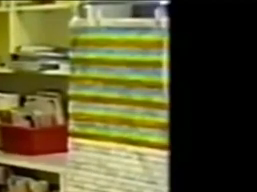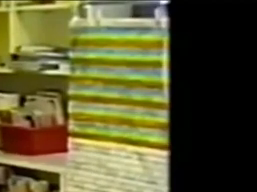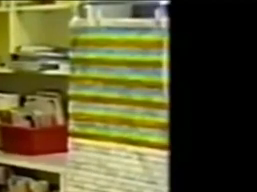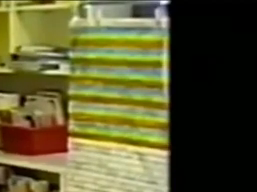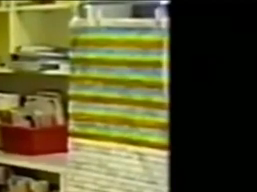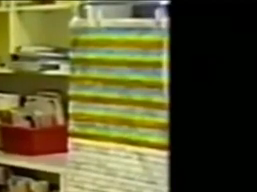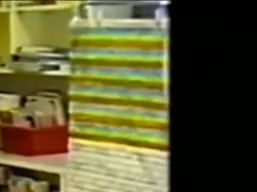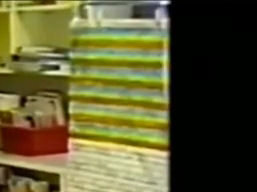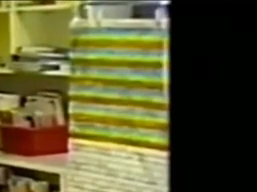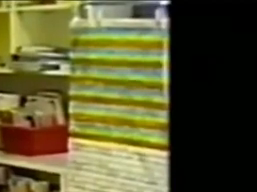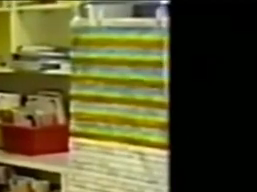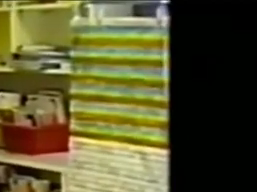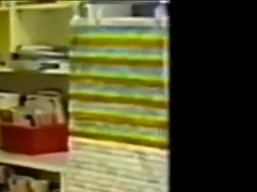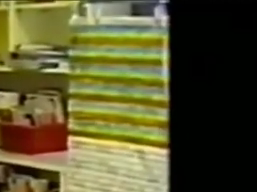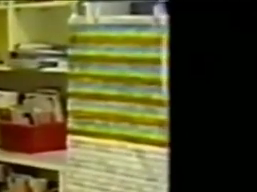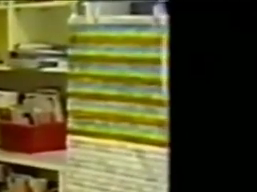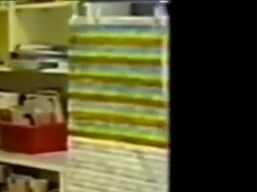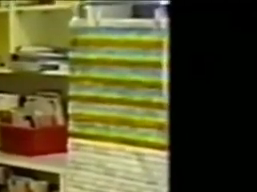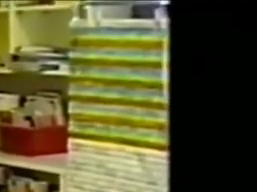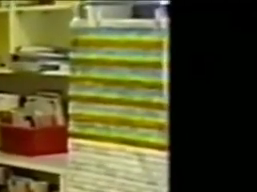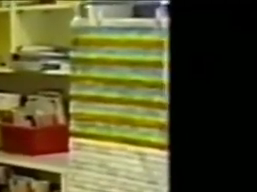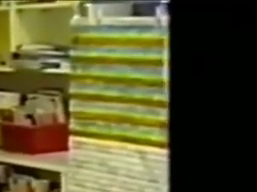Okay. One more question.